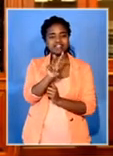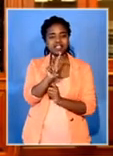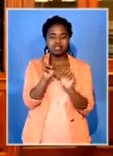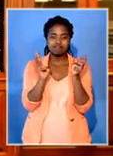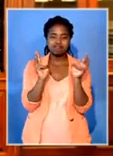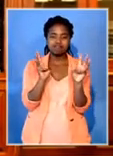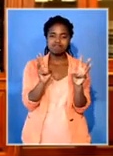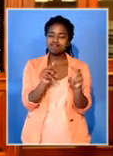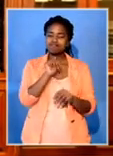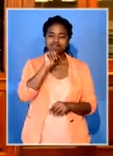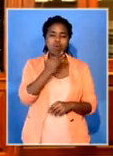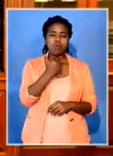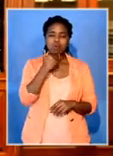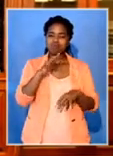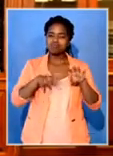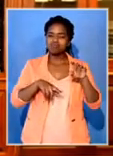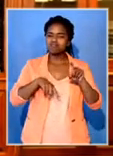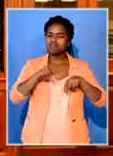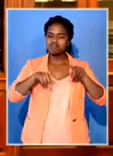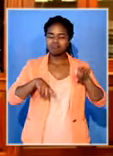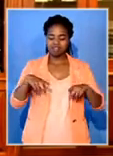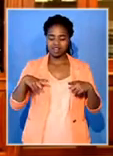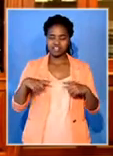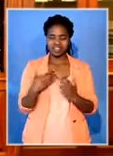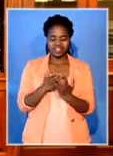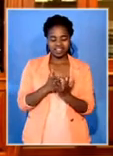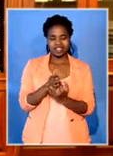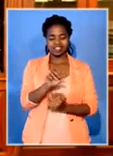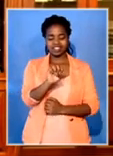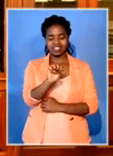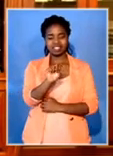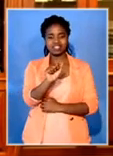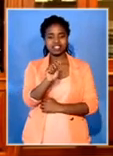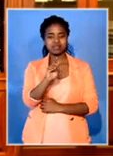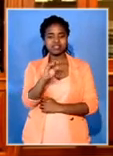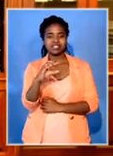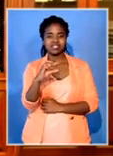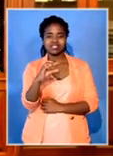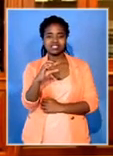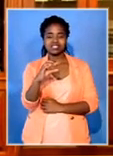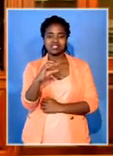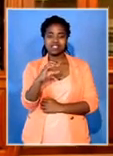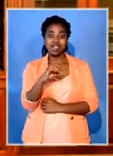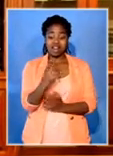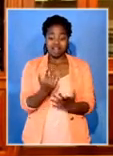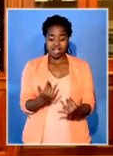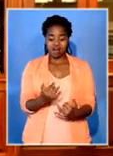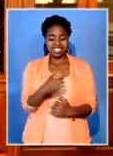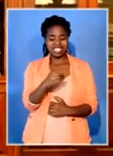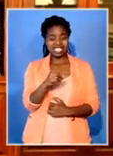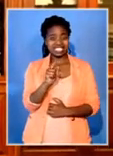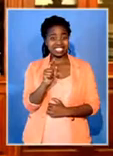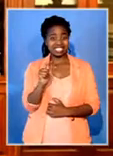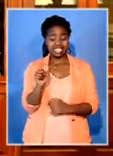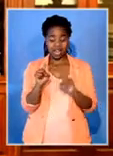in whatever shape or form to SABC channels. And therefore, the whole idea of encrypting